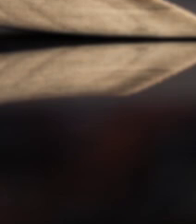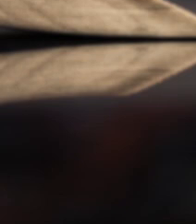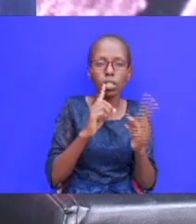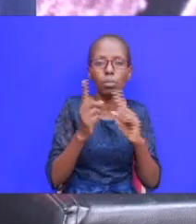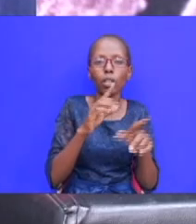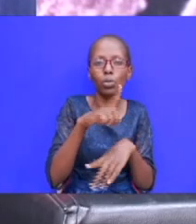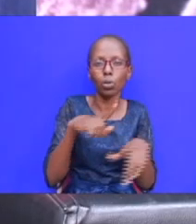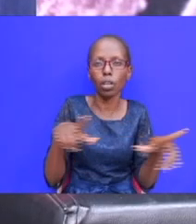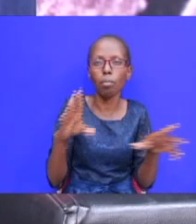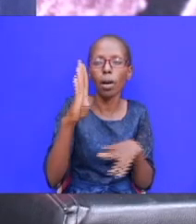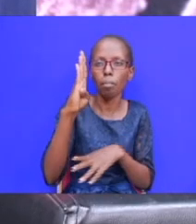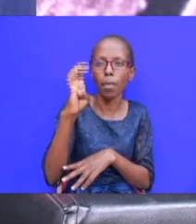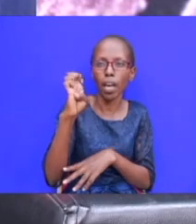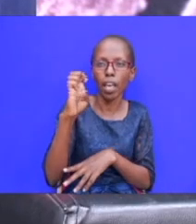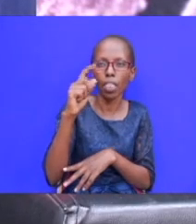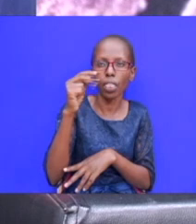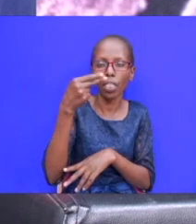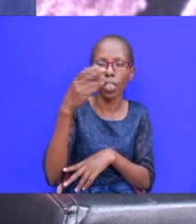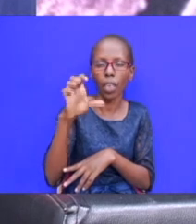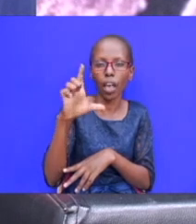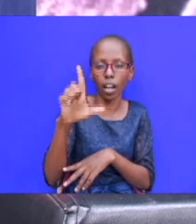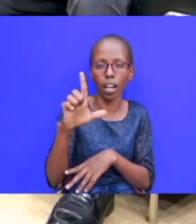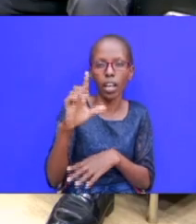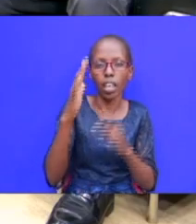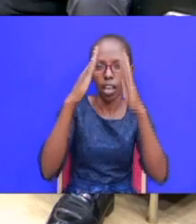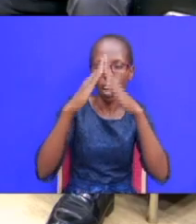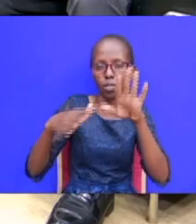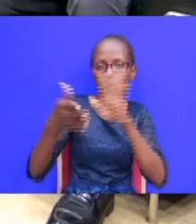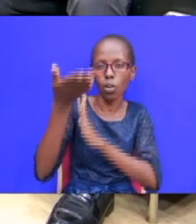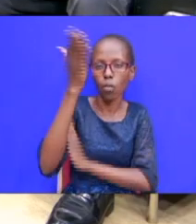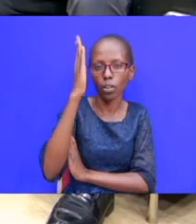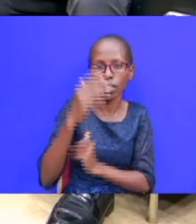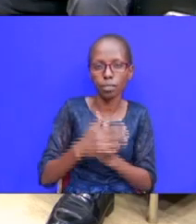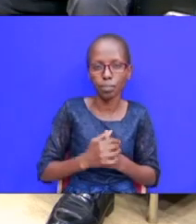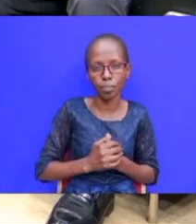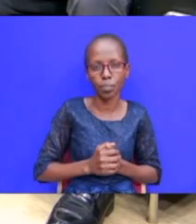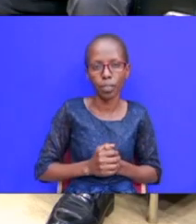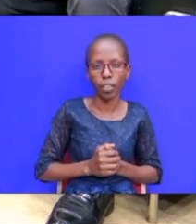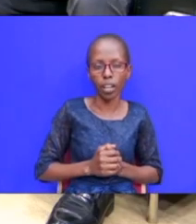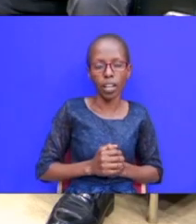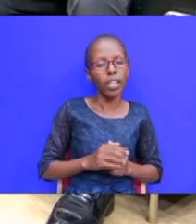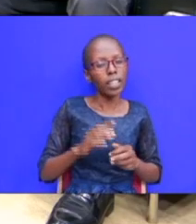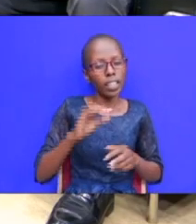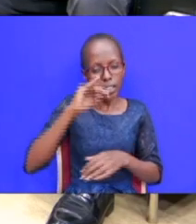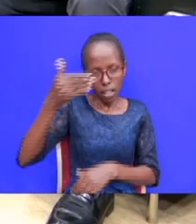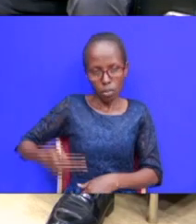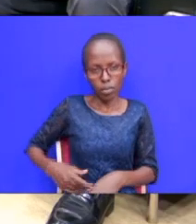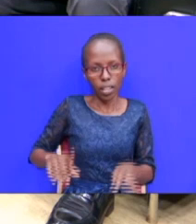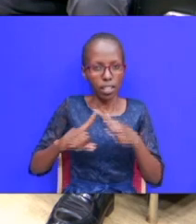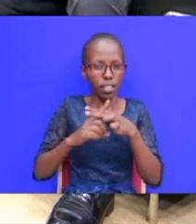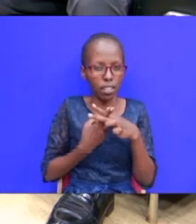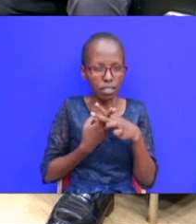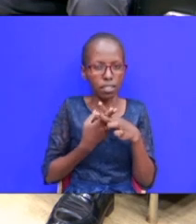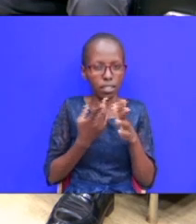him bethel that is the house of god uh jacob might have started his life as a